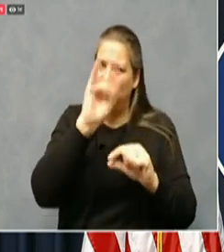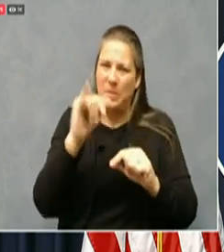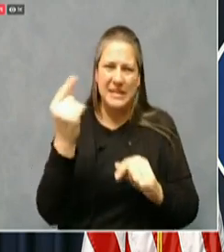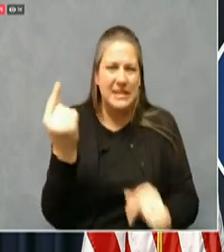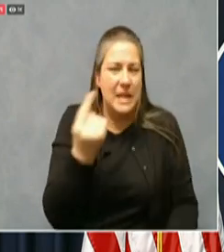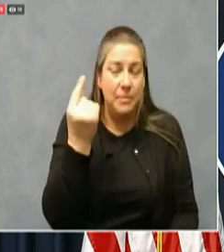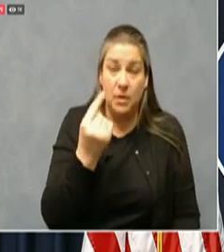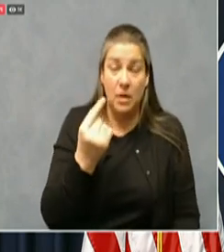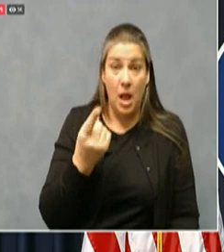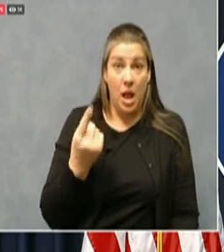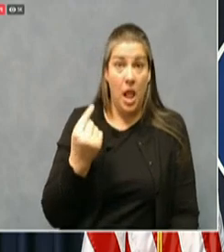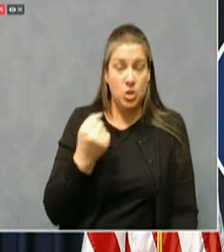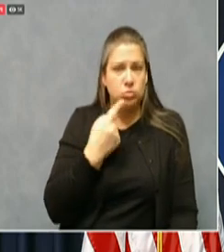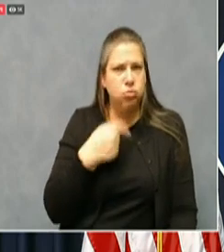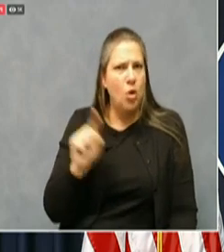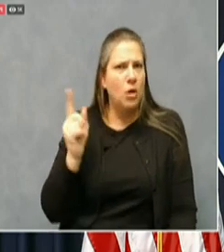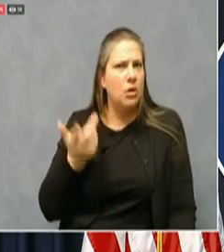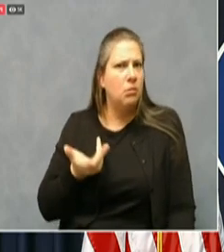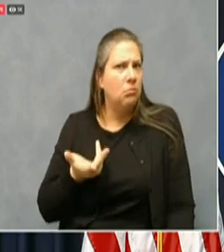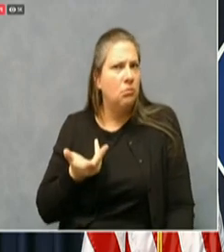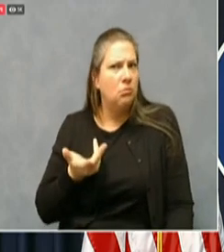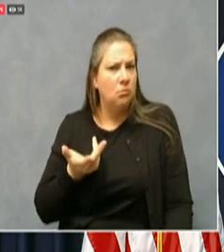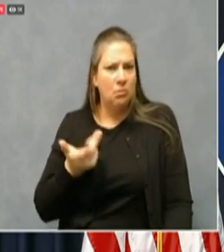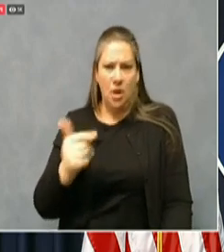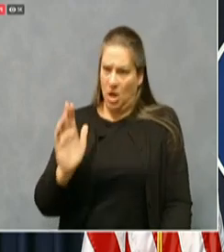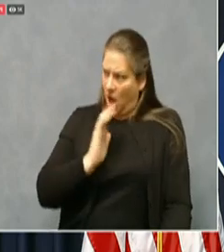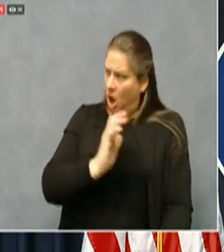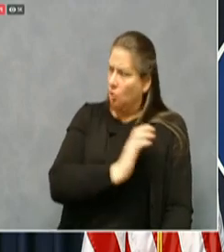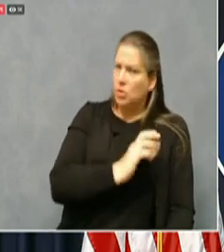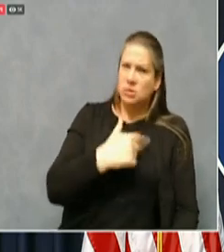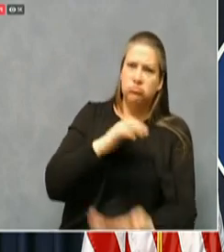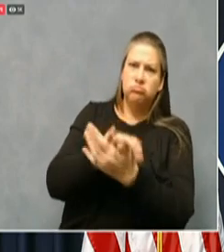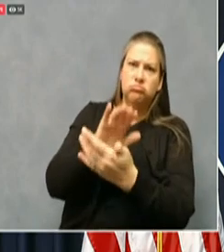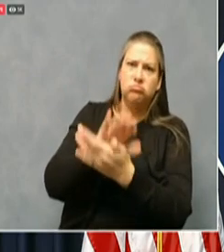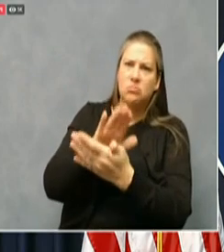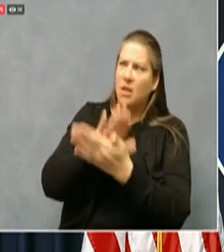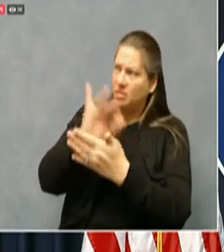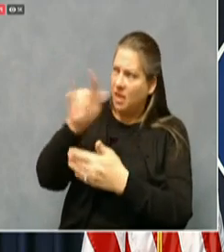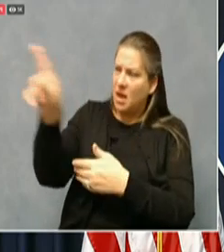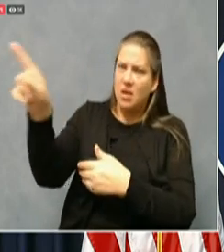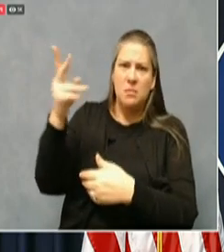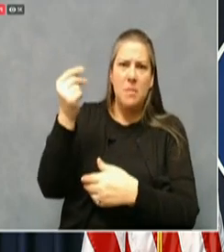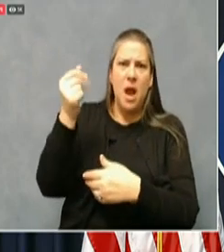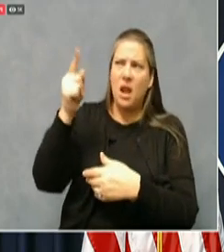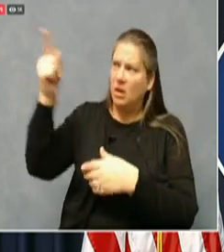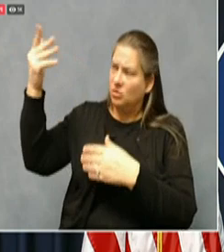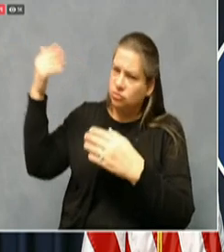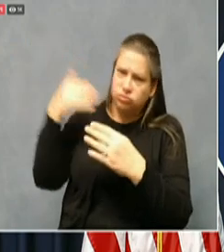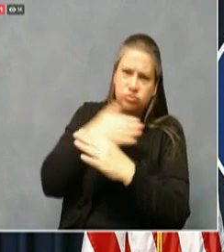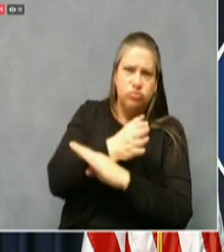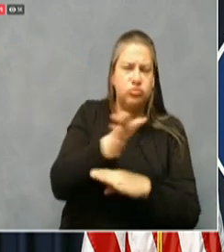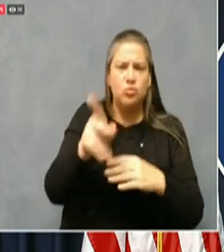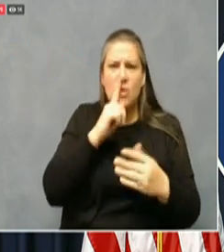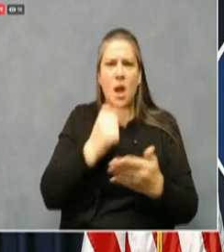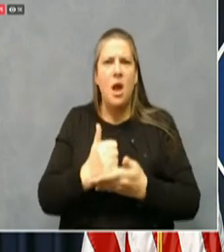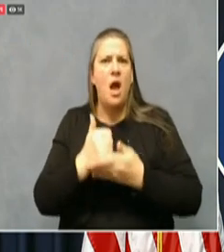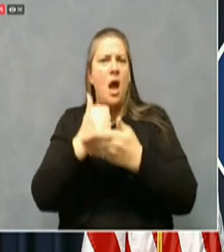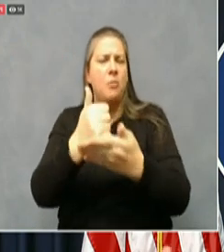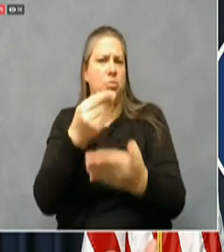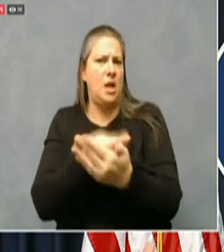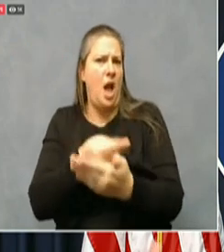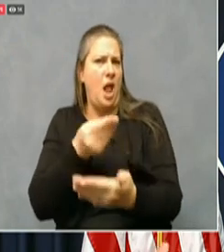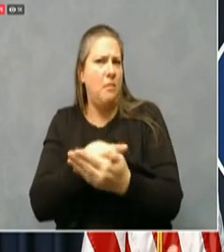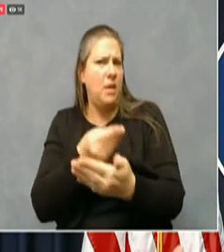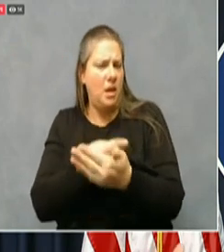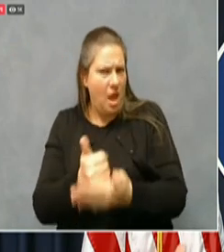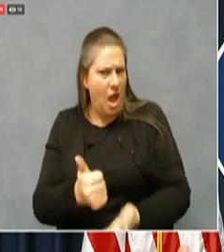year. Let's give credit to the Congress and in this administration. Those dollars flowed through the economy and they helped us weather part of the storm. But the storm